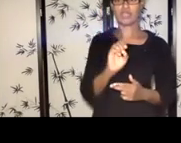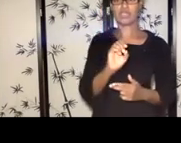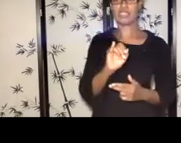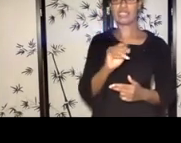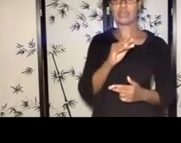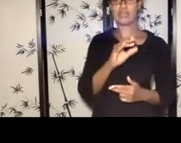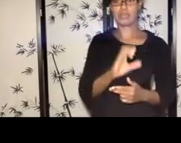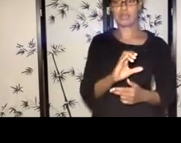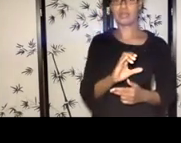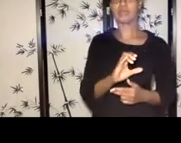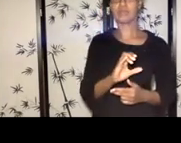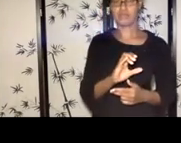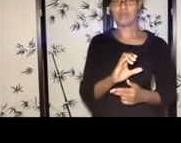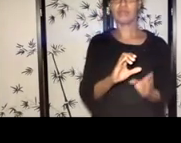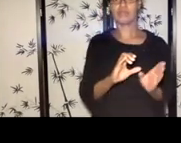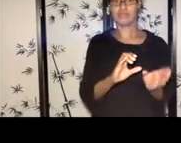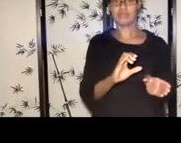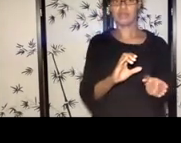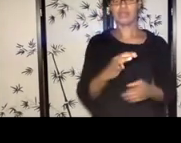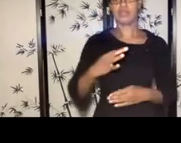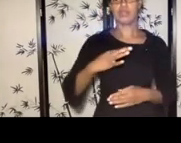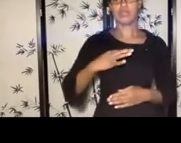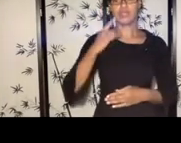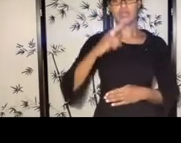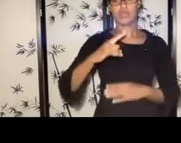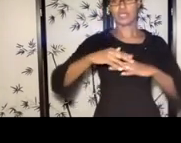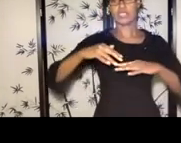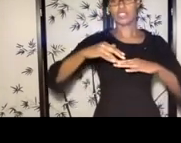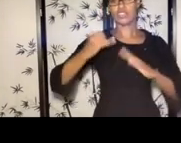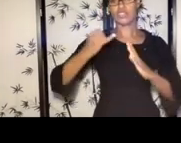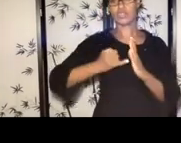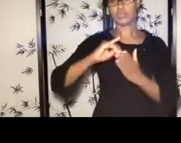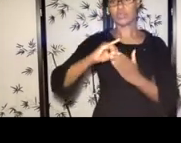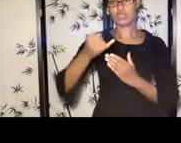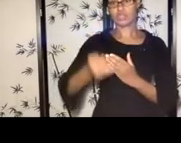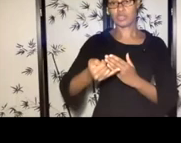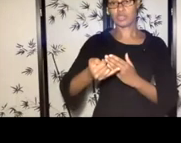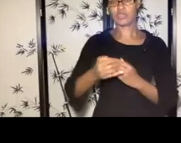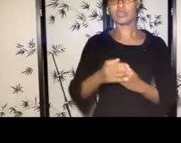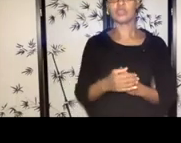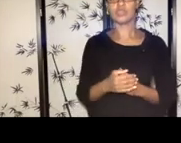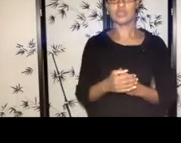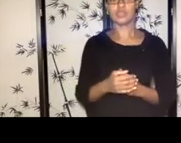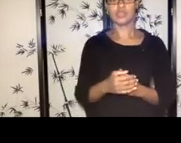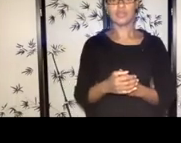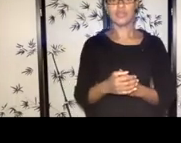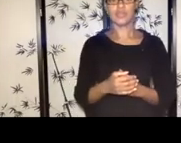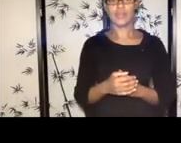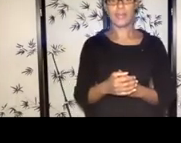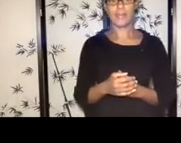This is an application for Indigenous arts projects. We also have,